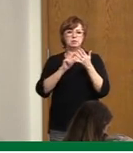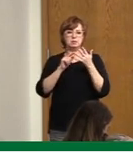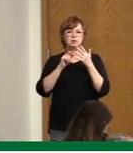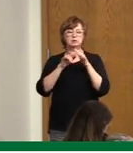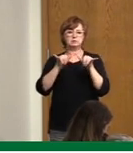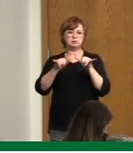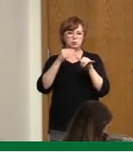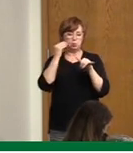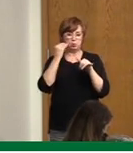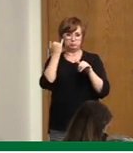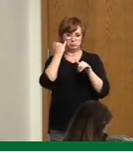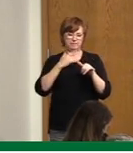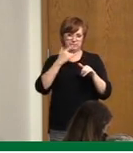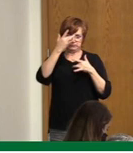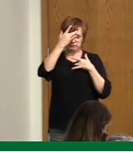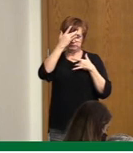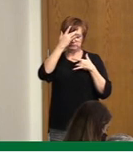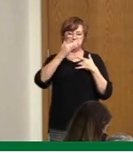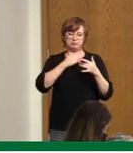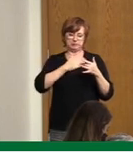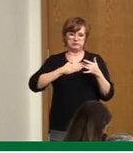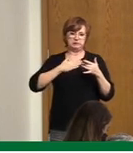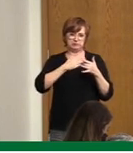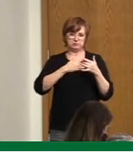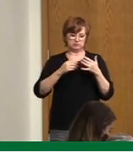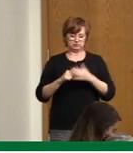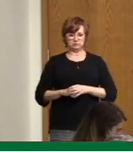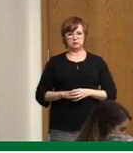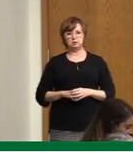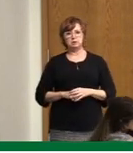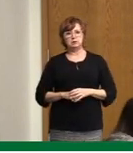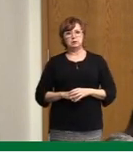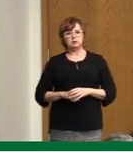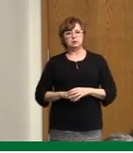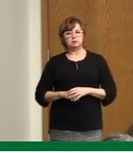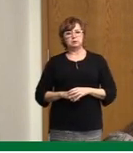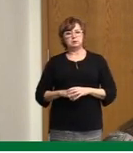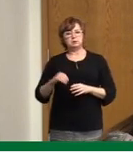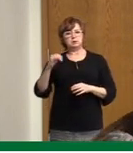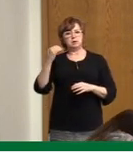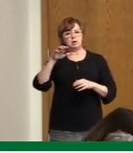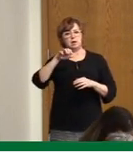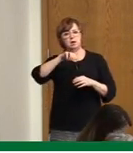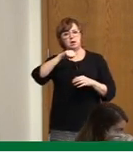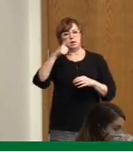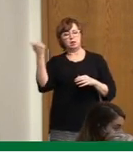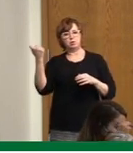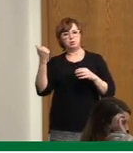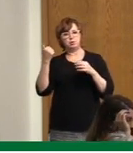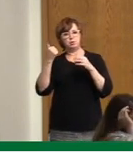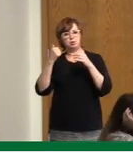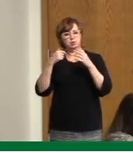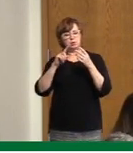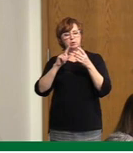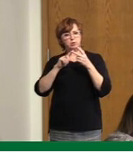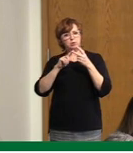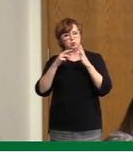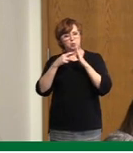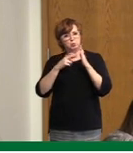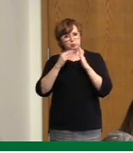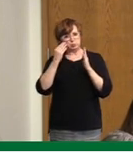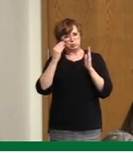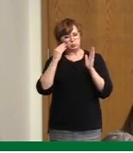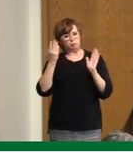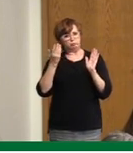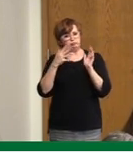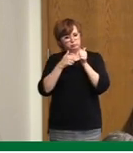not feeling well. And follow the other good practices that we know to reduce the spread of COVID-19. It's